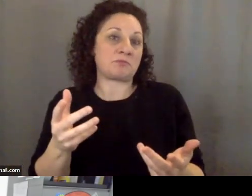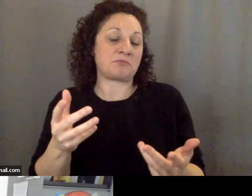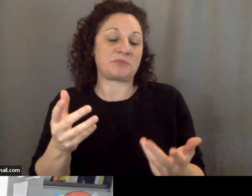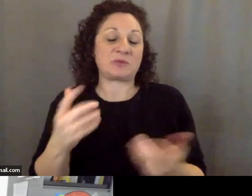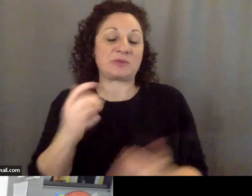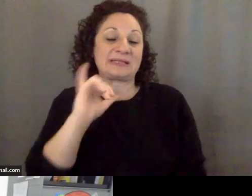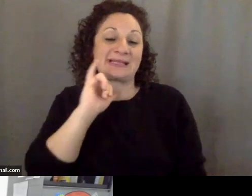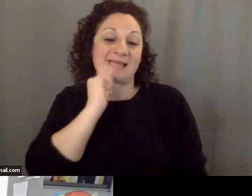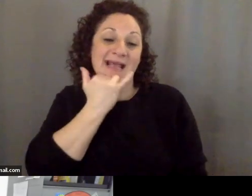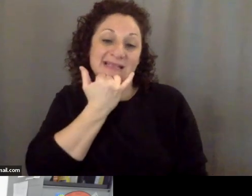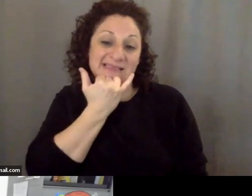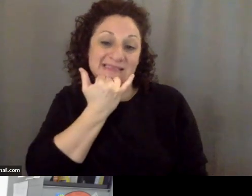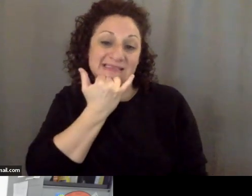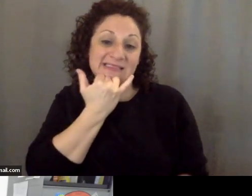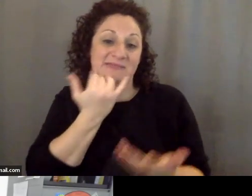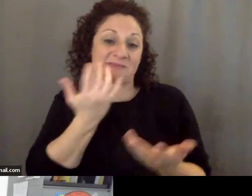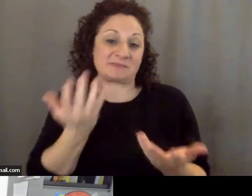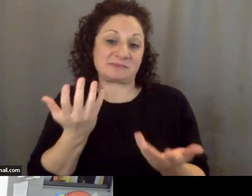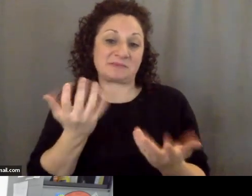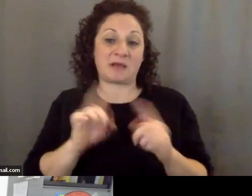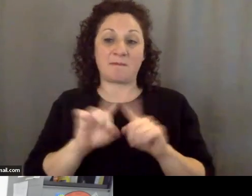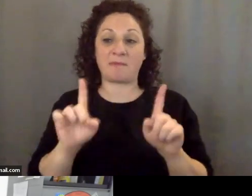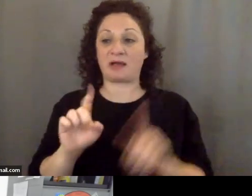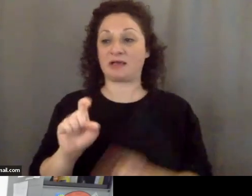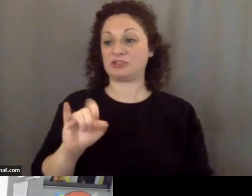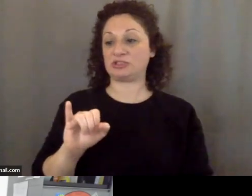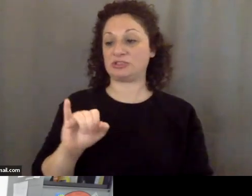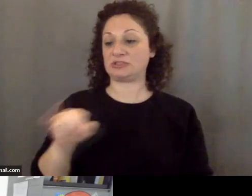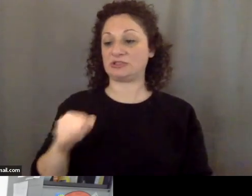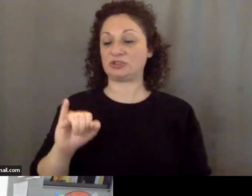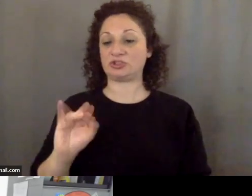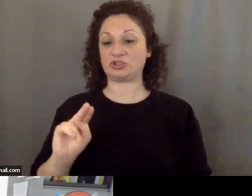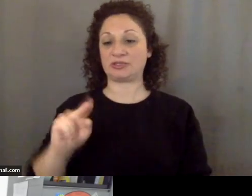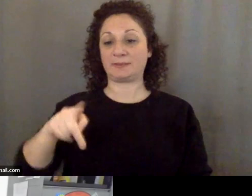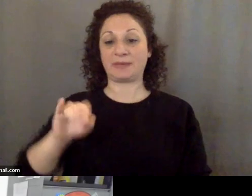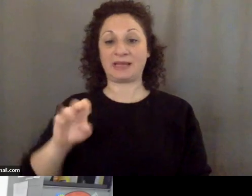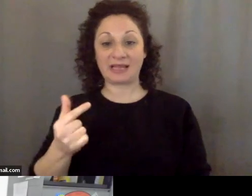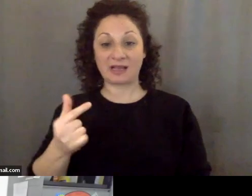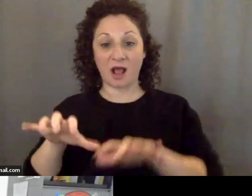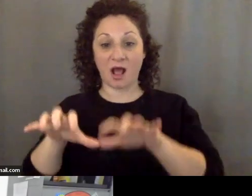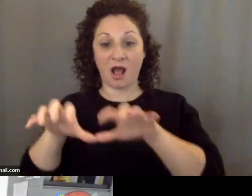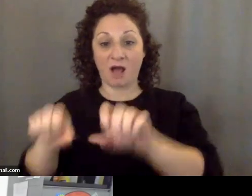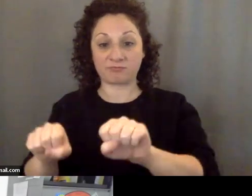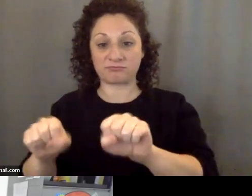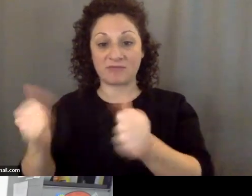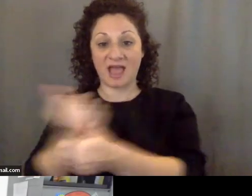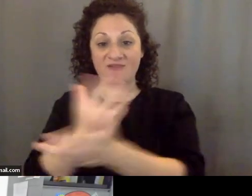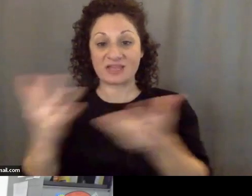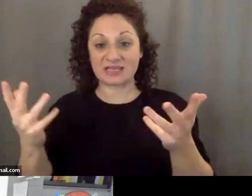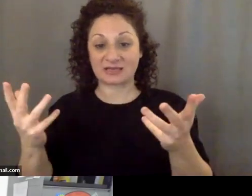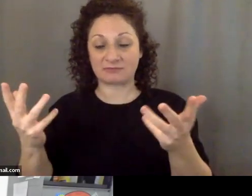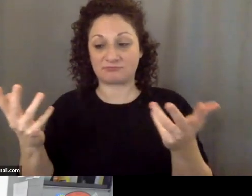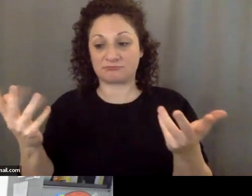accident. But with Xi Jinping having taken control of virtually everything, the Chinese